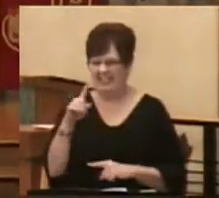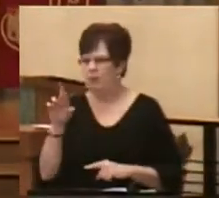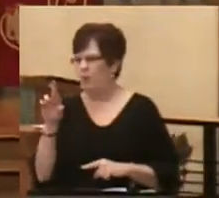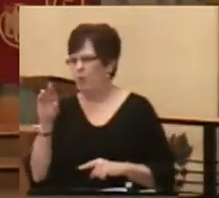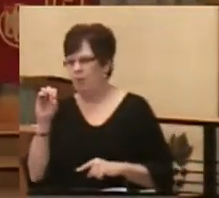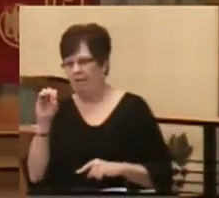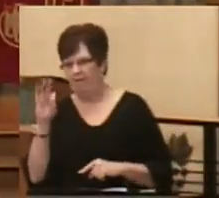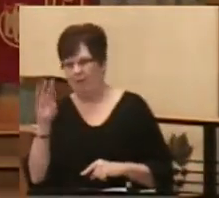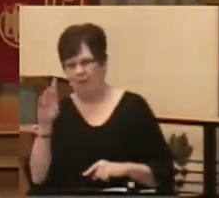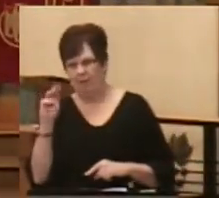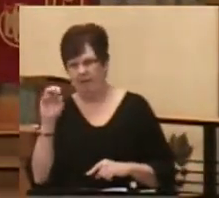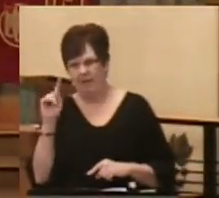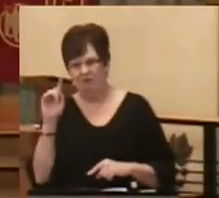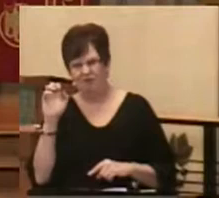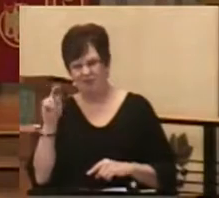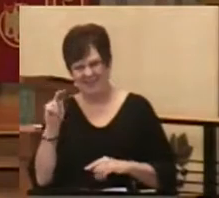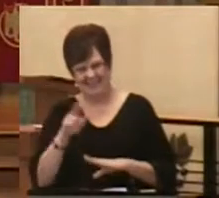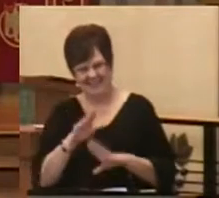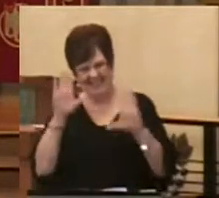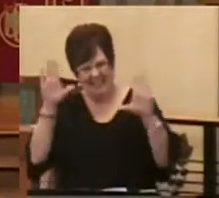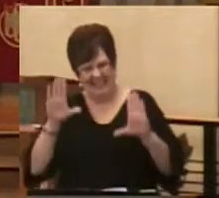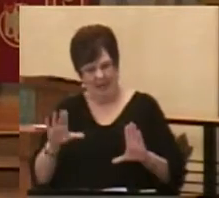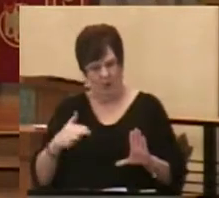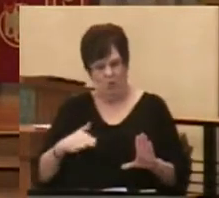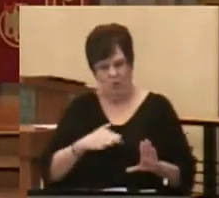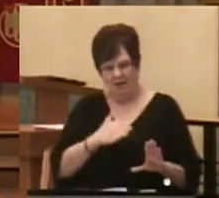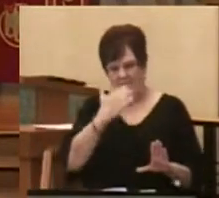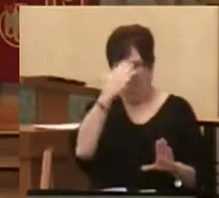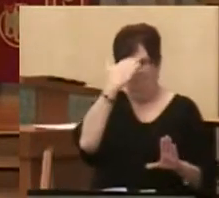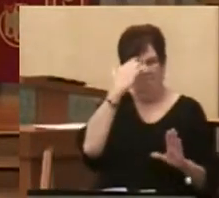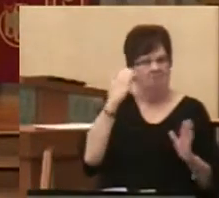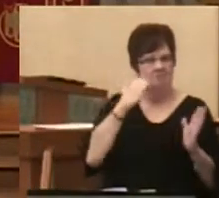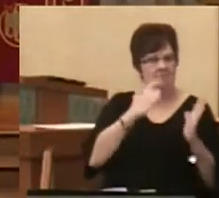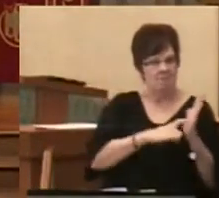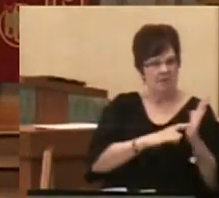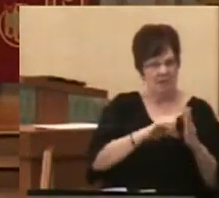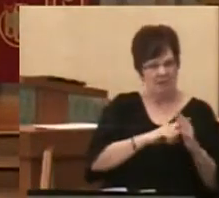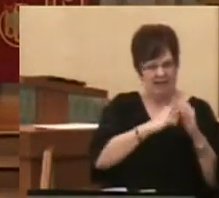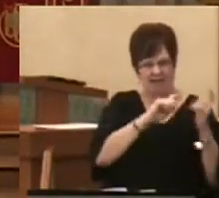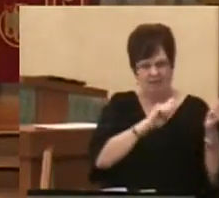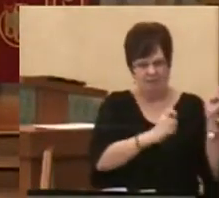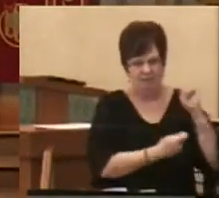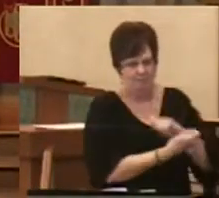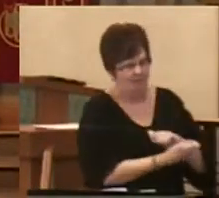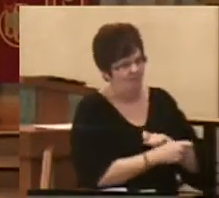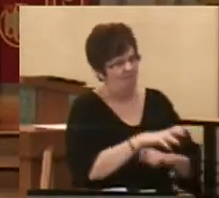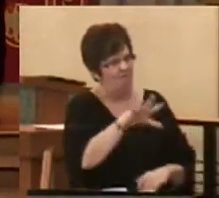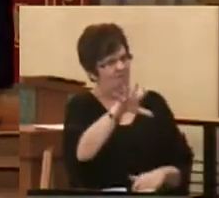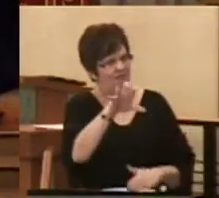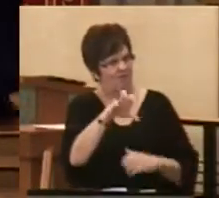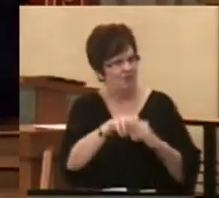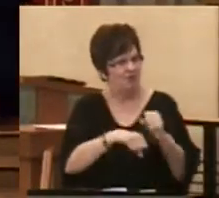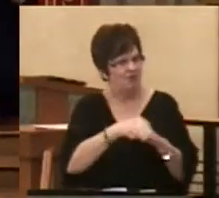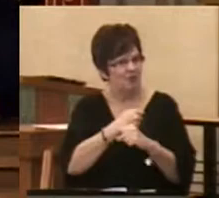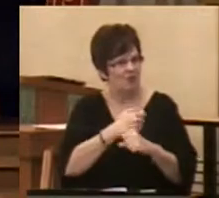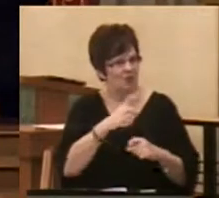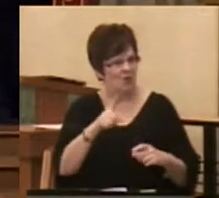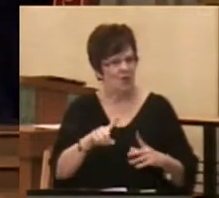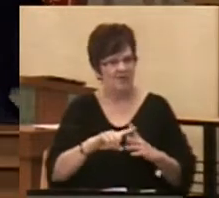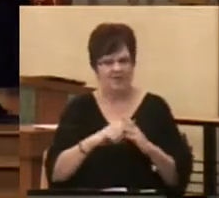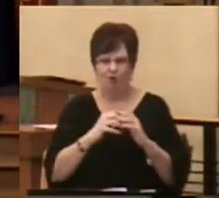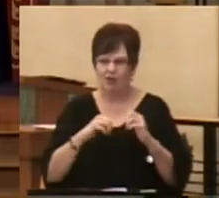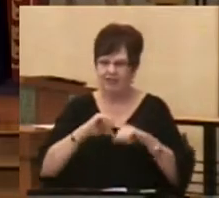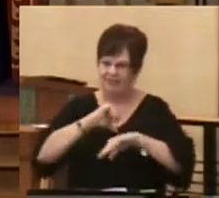Sunday, a day in which we acknowledge the beginning of the Reformation nearly 500 years ago, leading to the creation